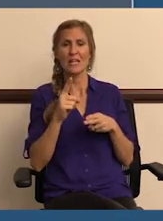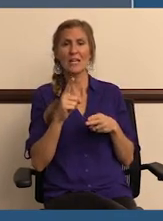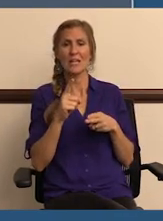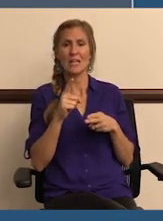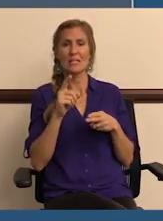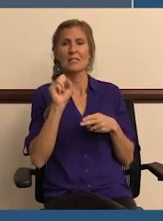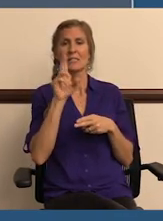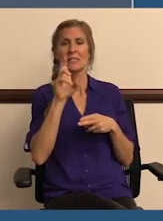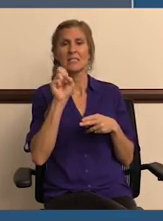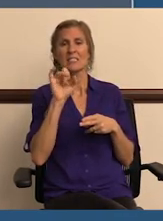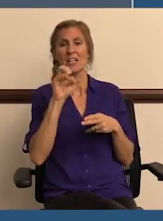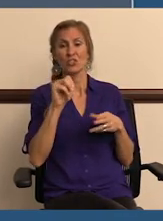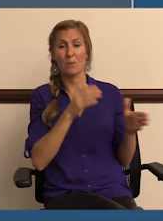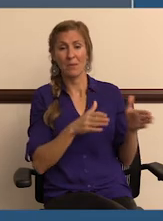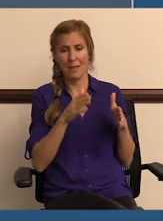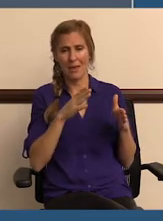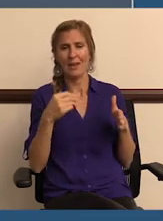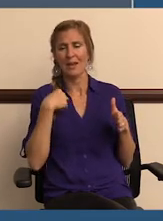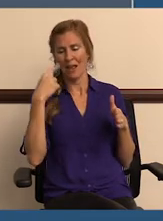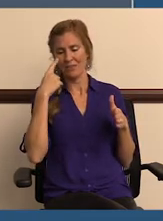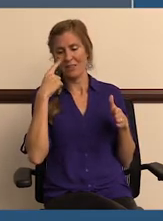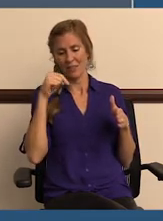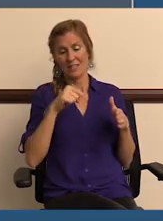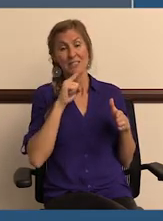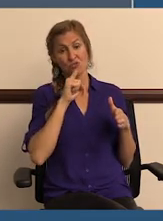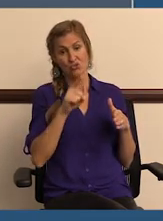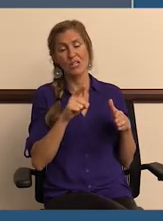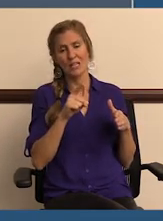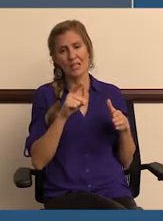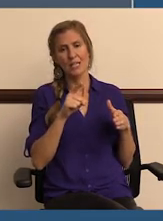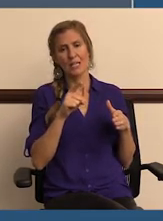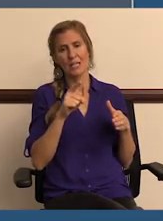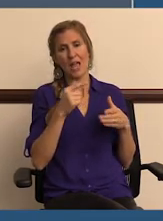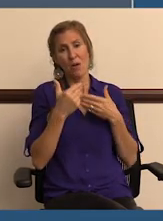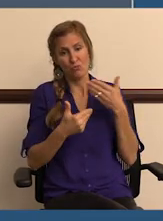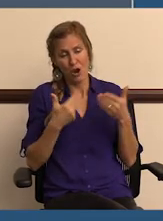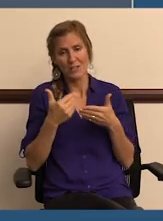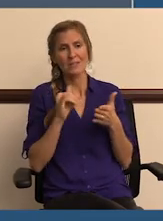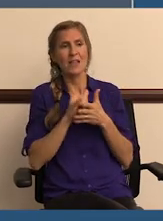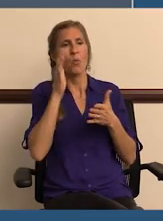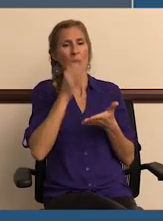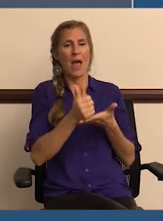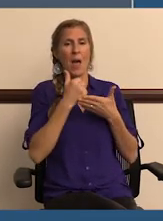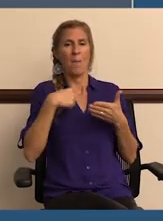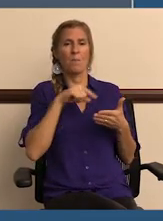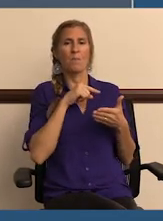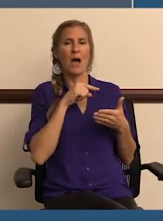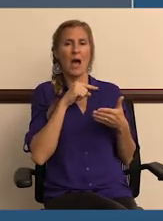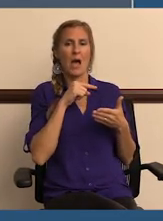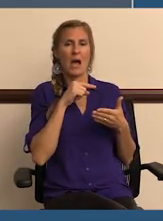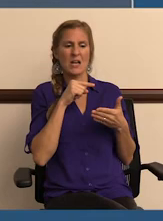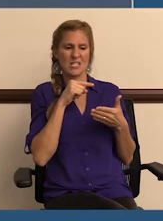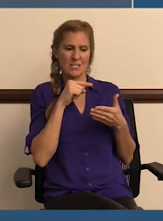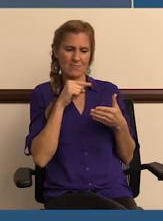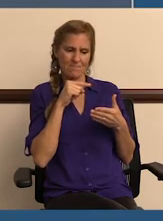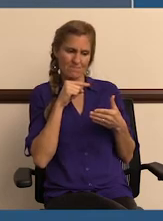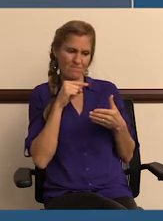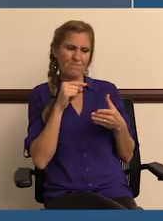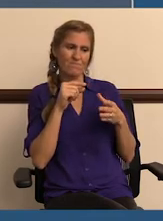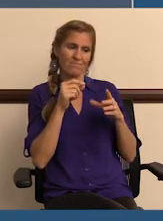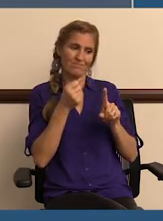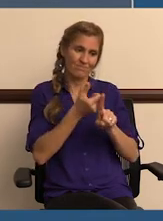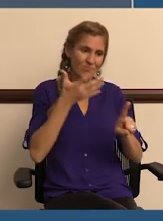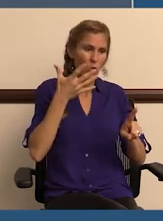they mention is secession planning. And I think this is definitely a process that is going to help us codify